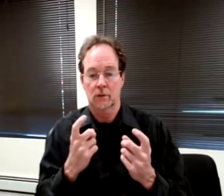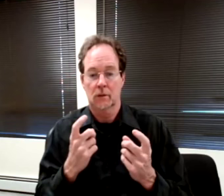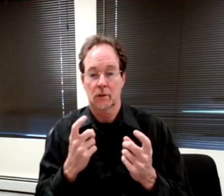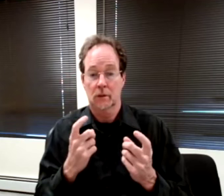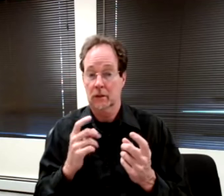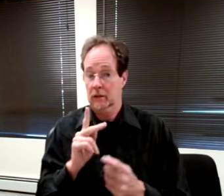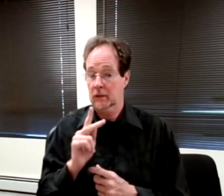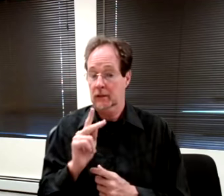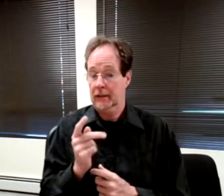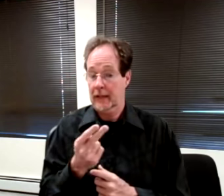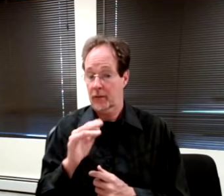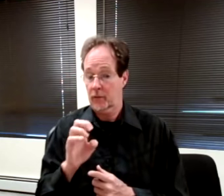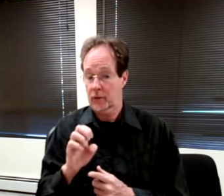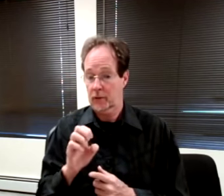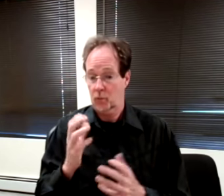up?